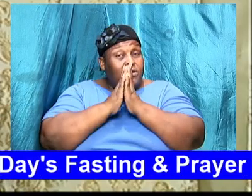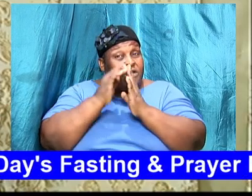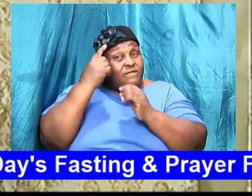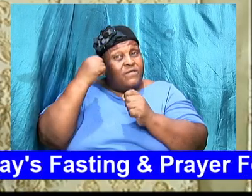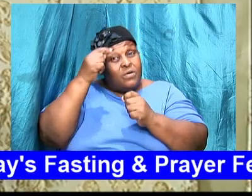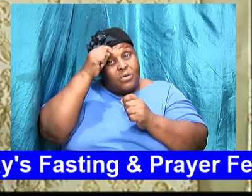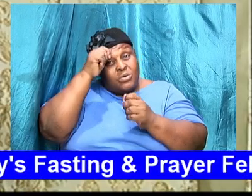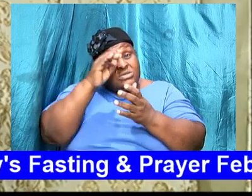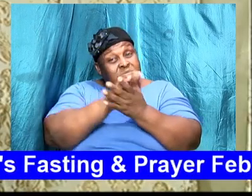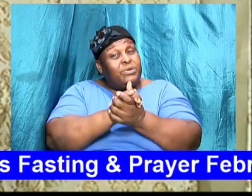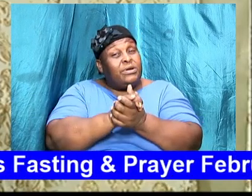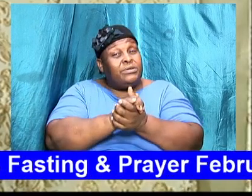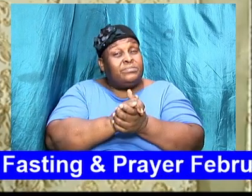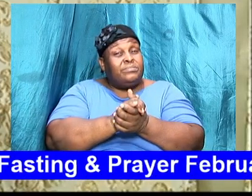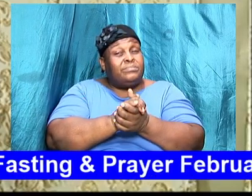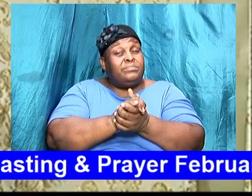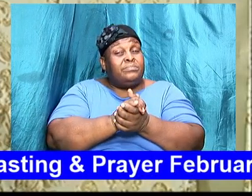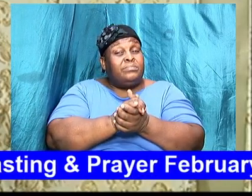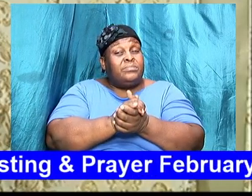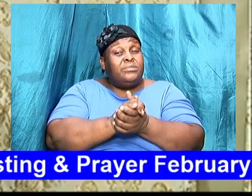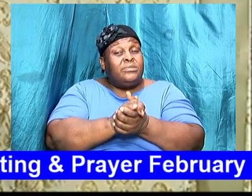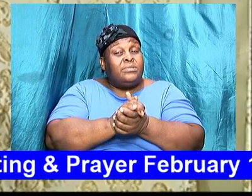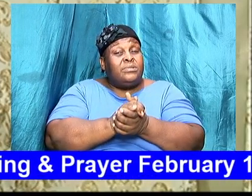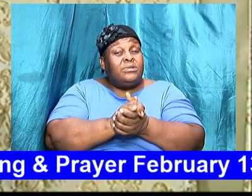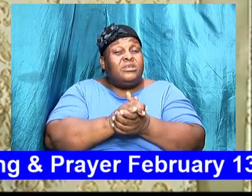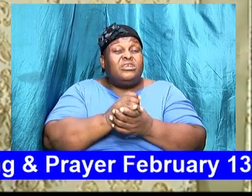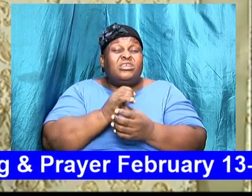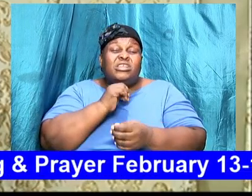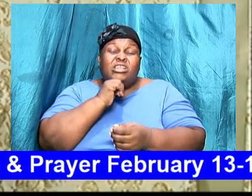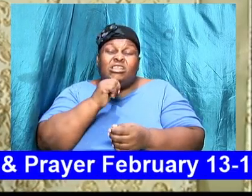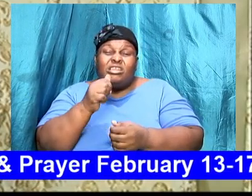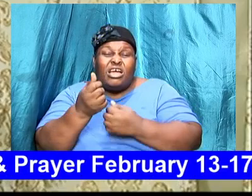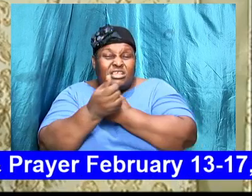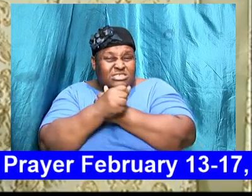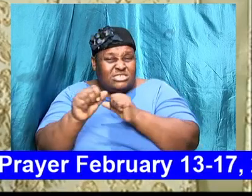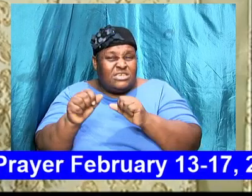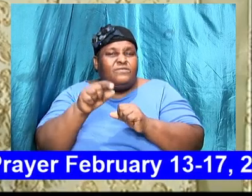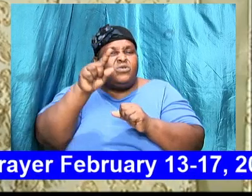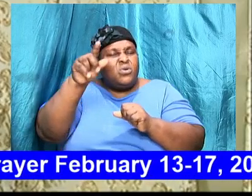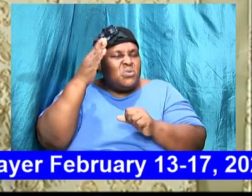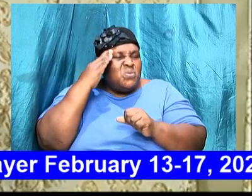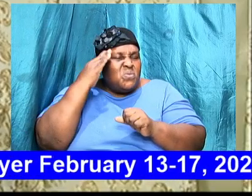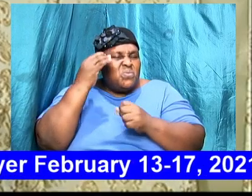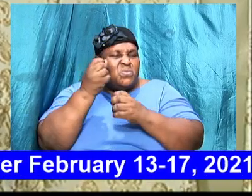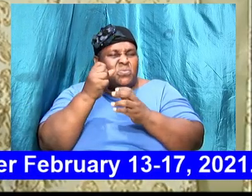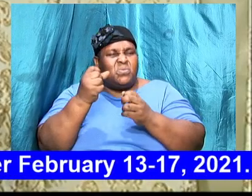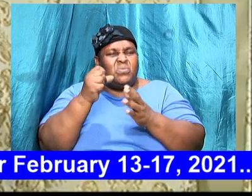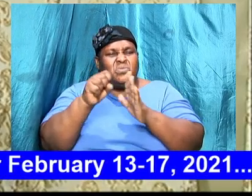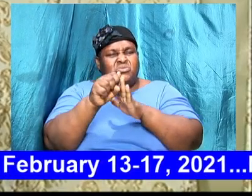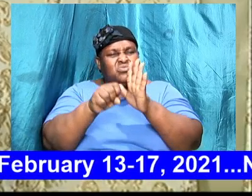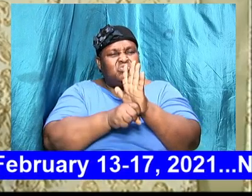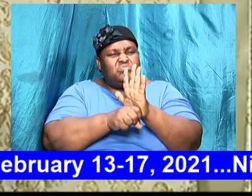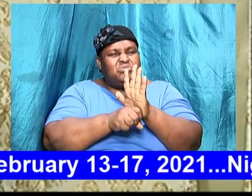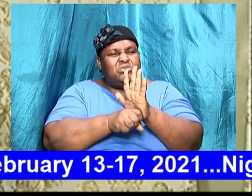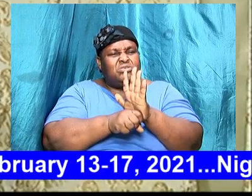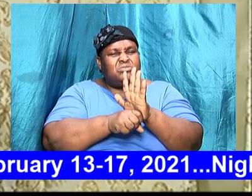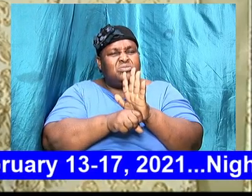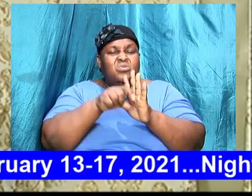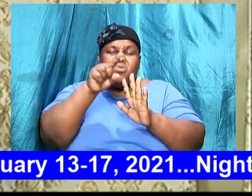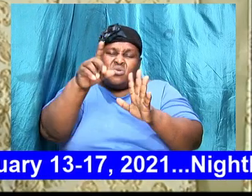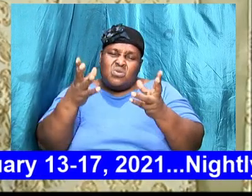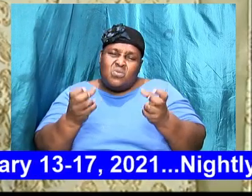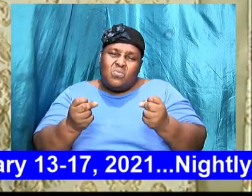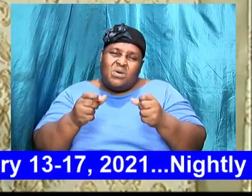and like I said earlier on and an unsaved approach you you know the scriptures you want to abide in the will of God